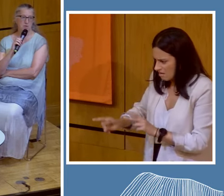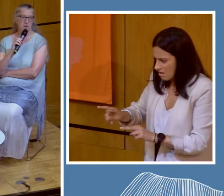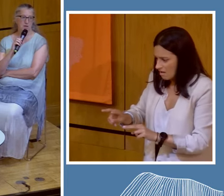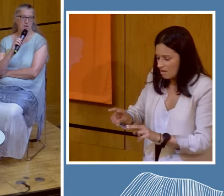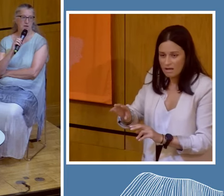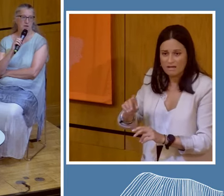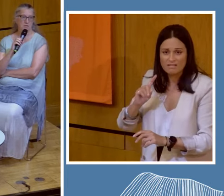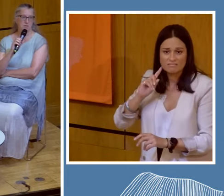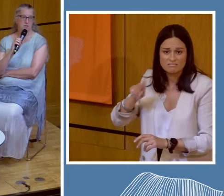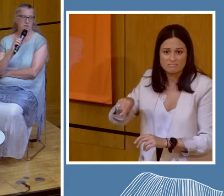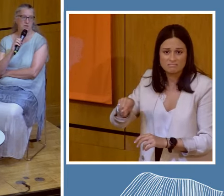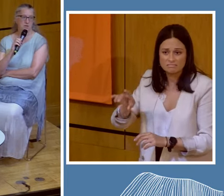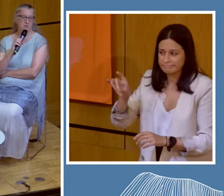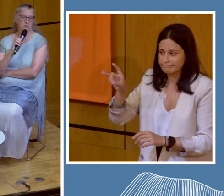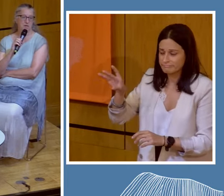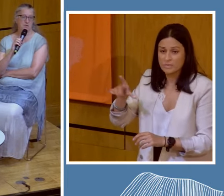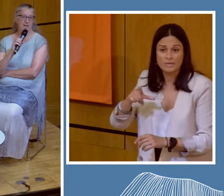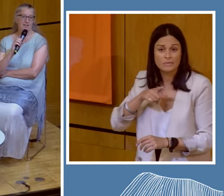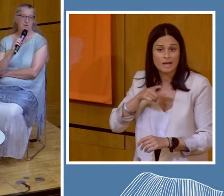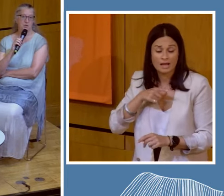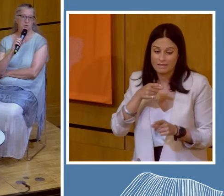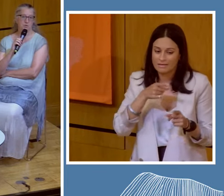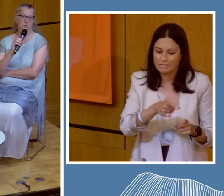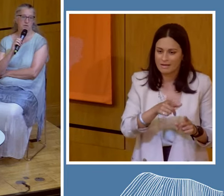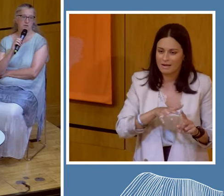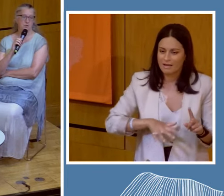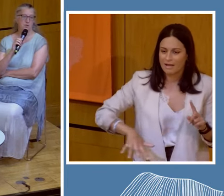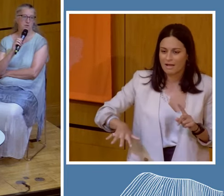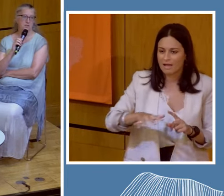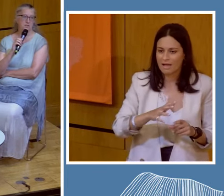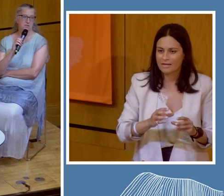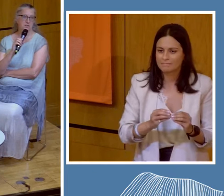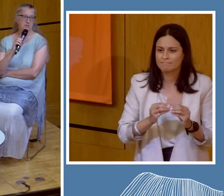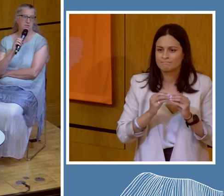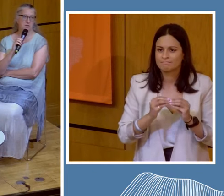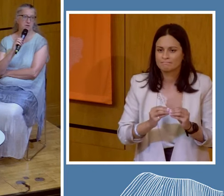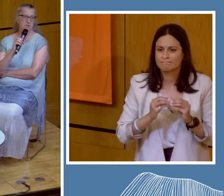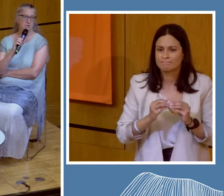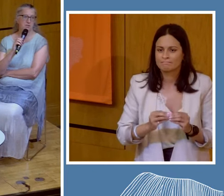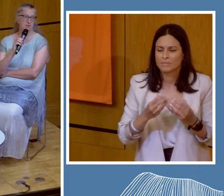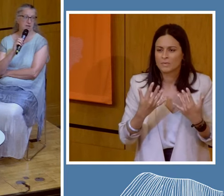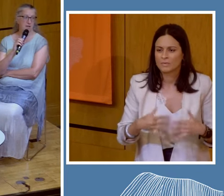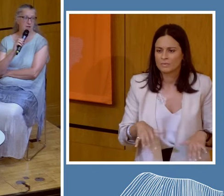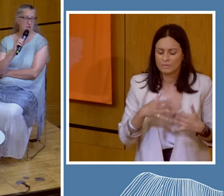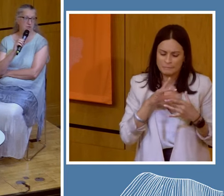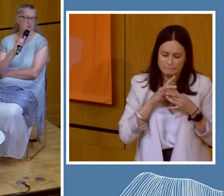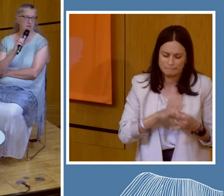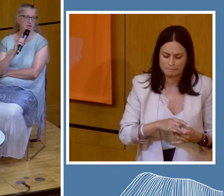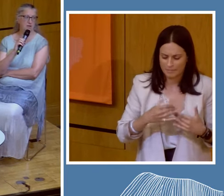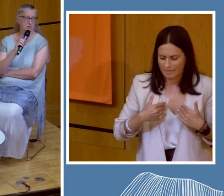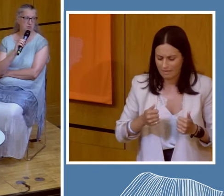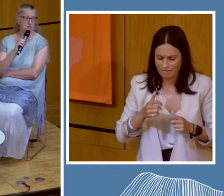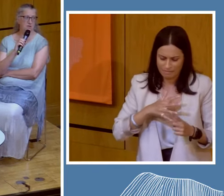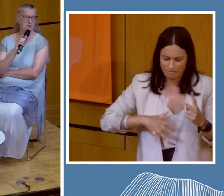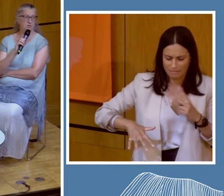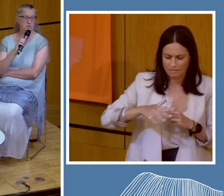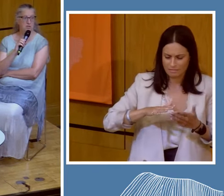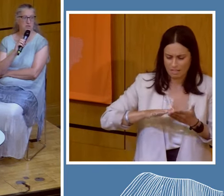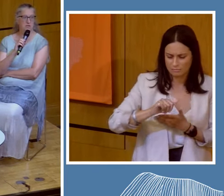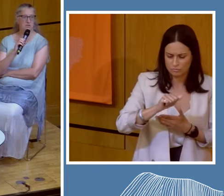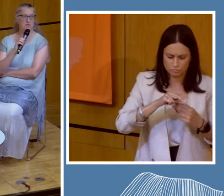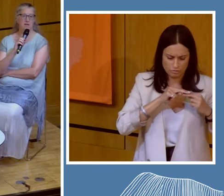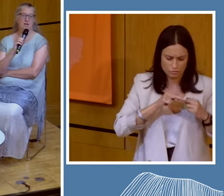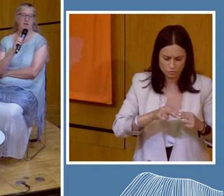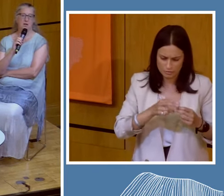the man to go away because they value their forest and their environment and their health and their culture and their